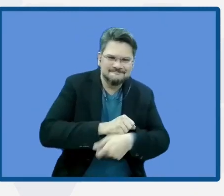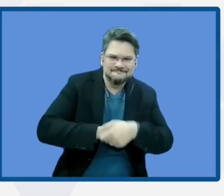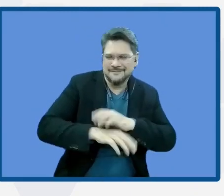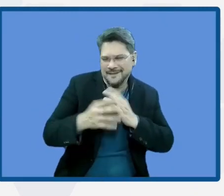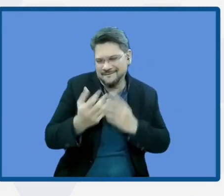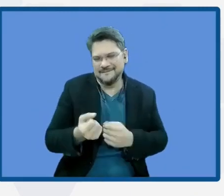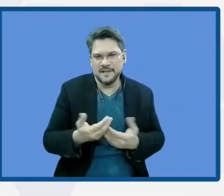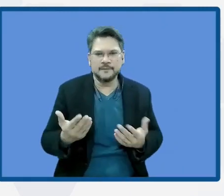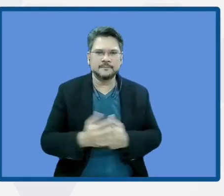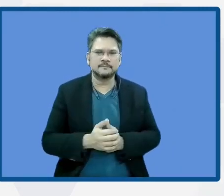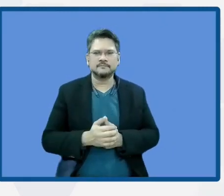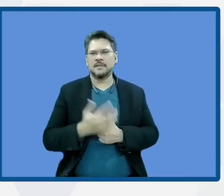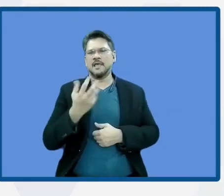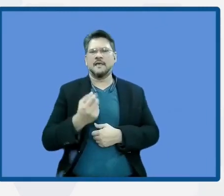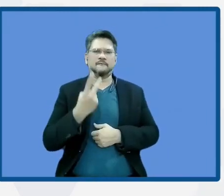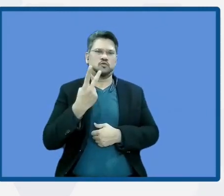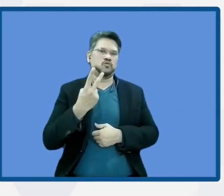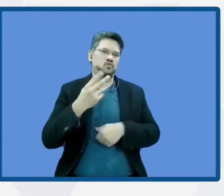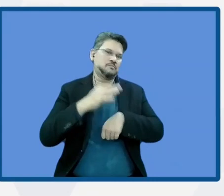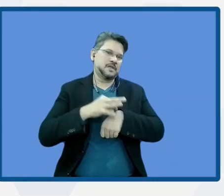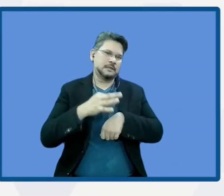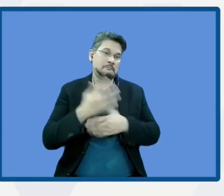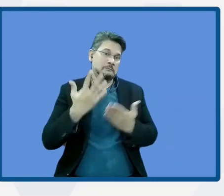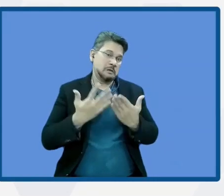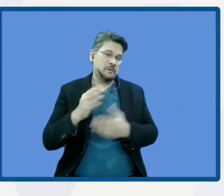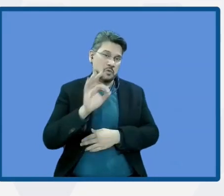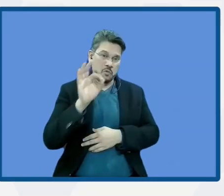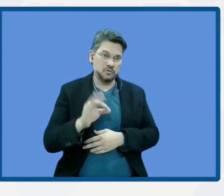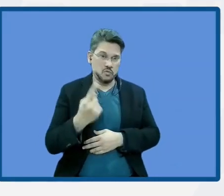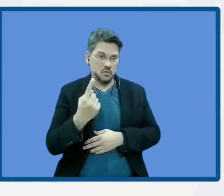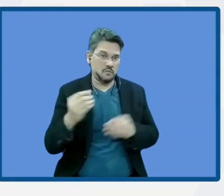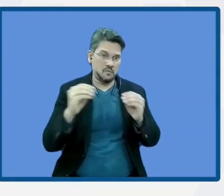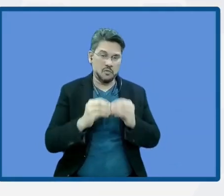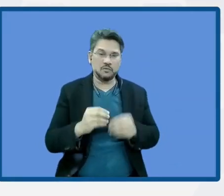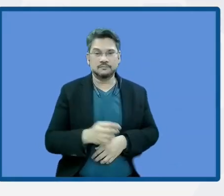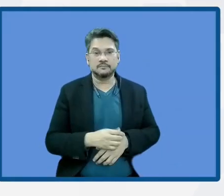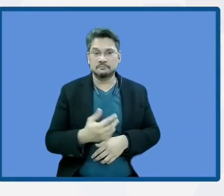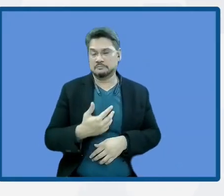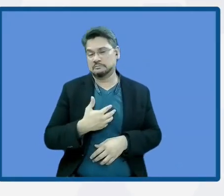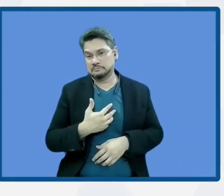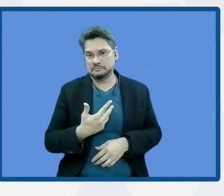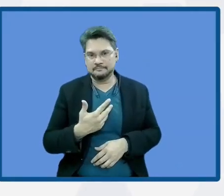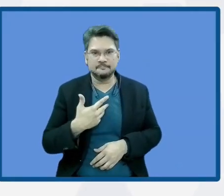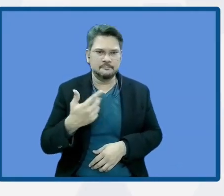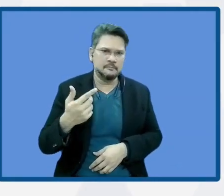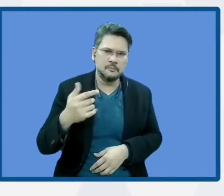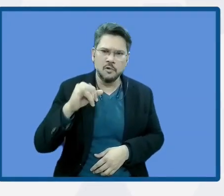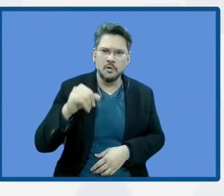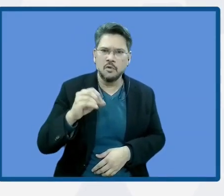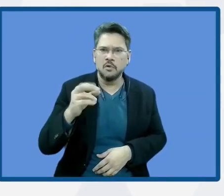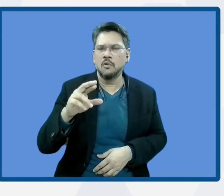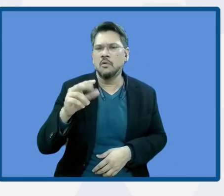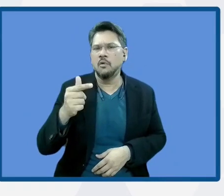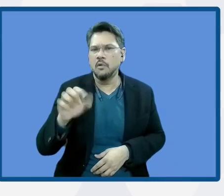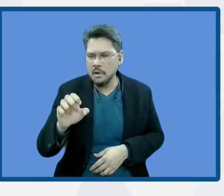question. I think it's extremely interesting. Jorge, I would like to hear from you according to your